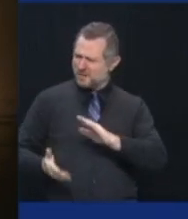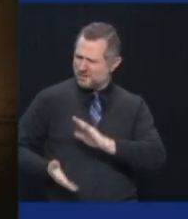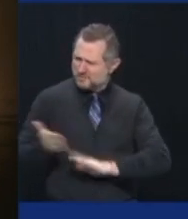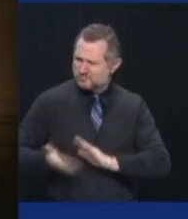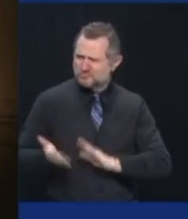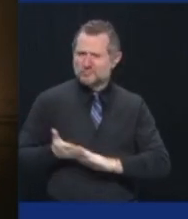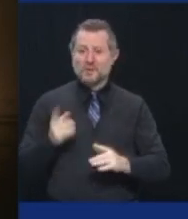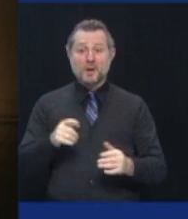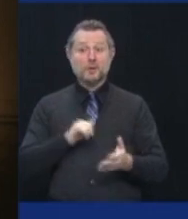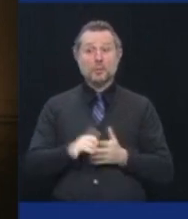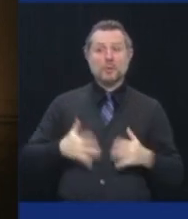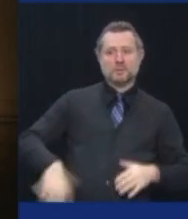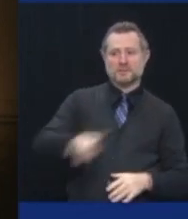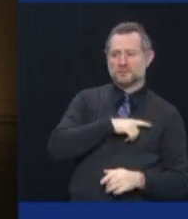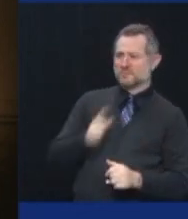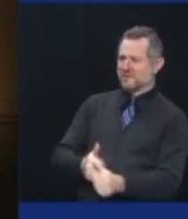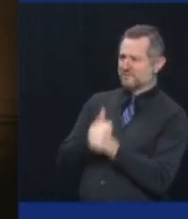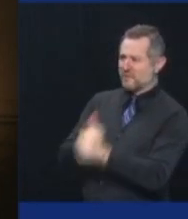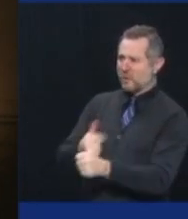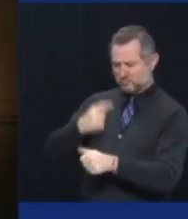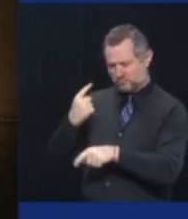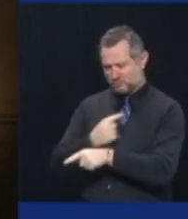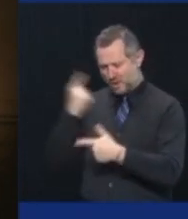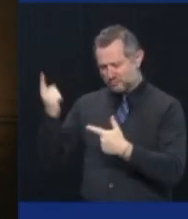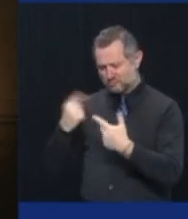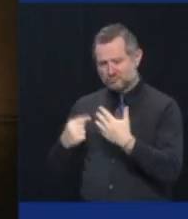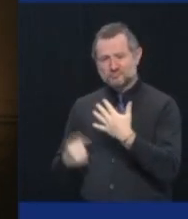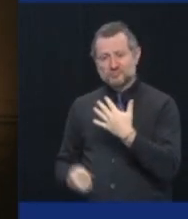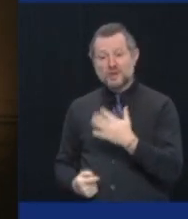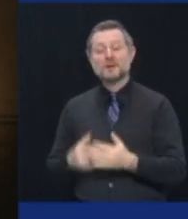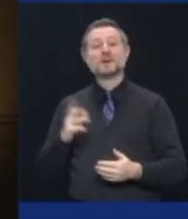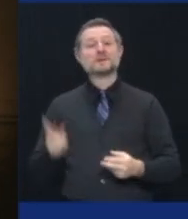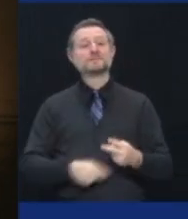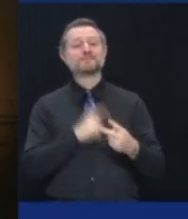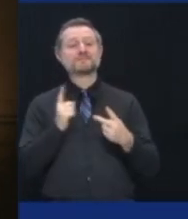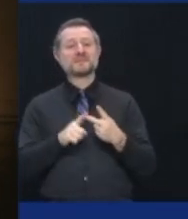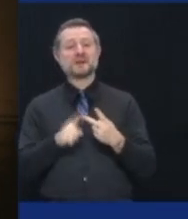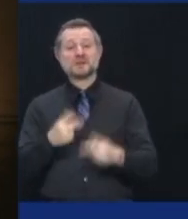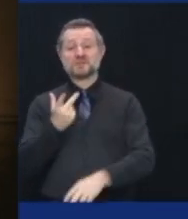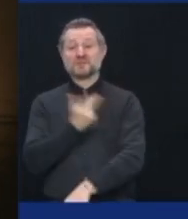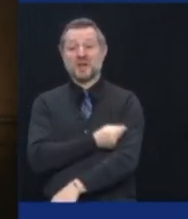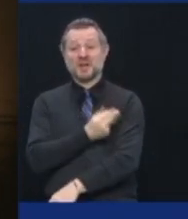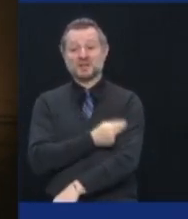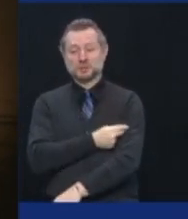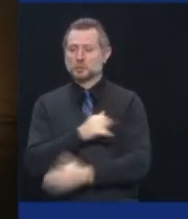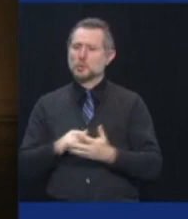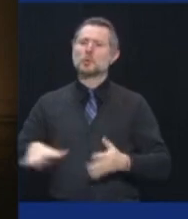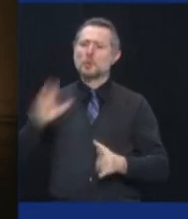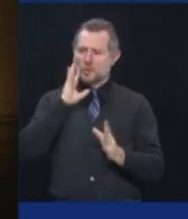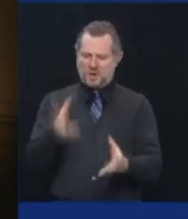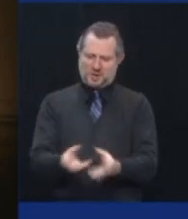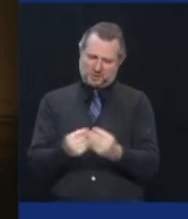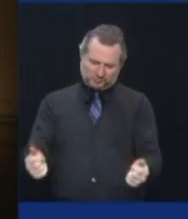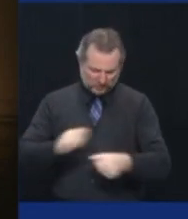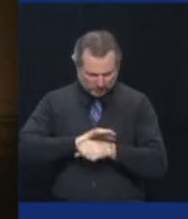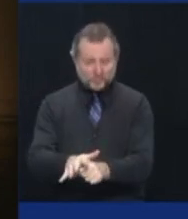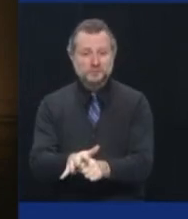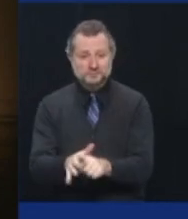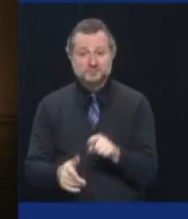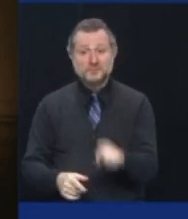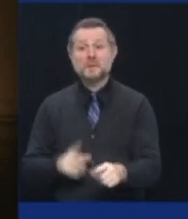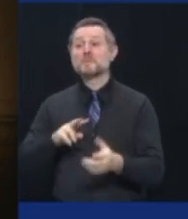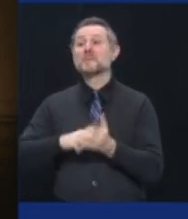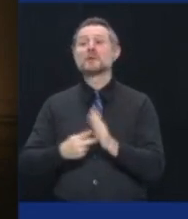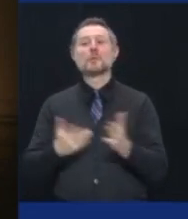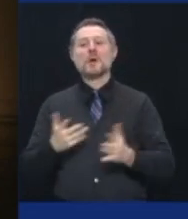to stop the spread. Second, the vaccine will end the COVID crisis. We must vaccinate 70